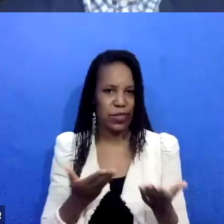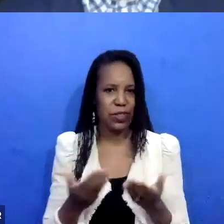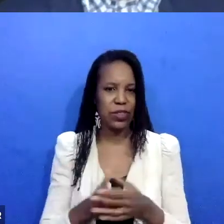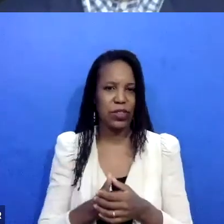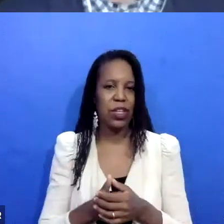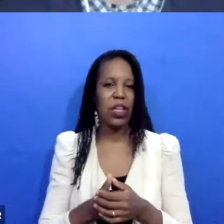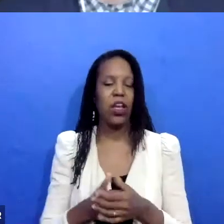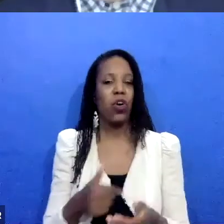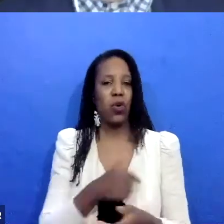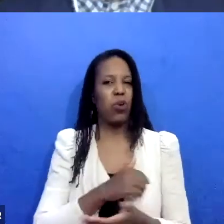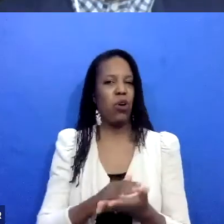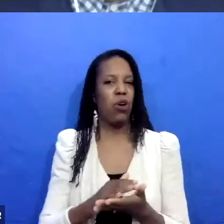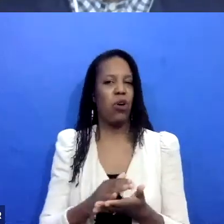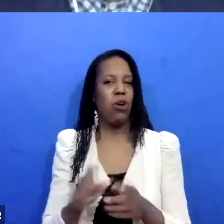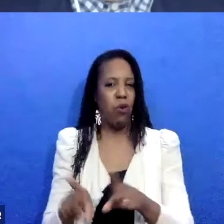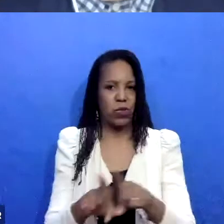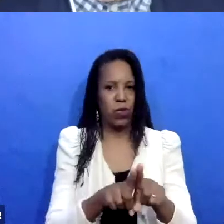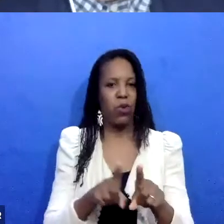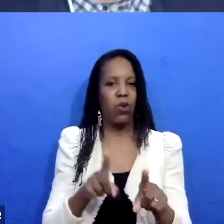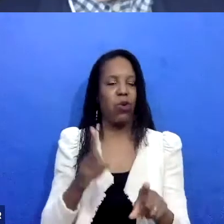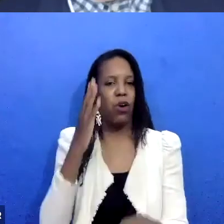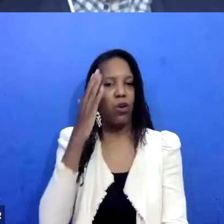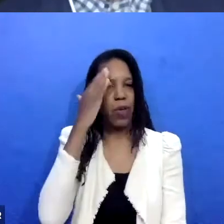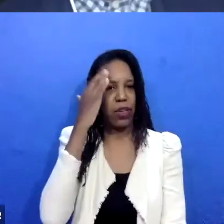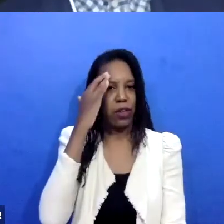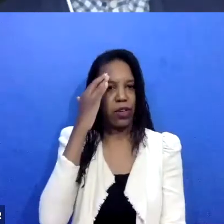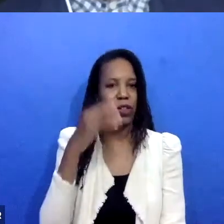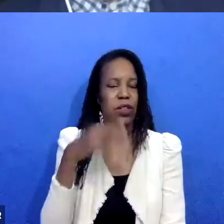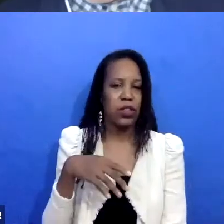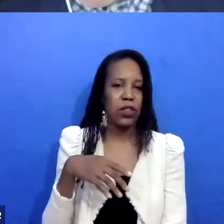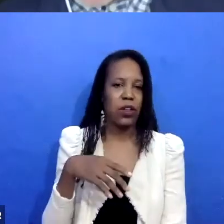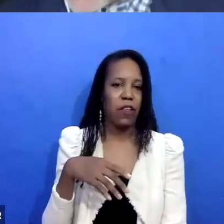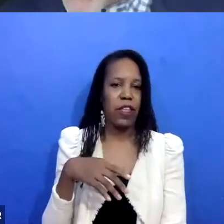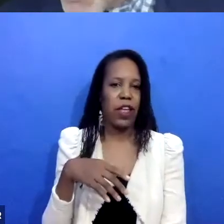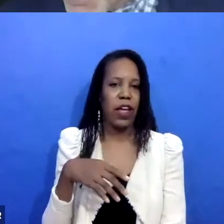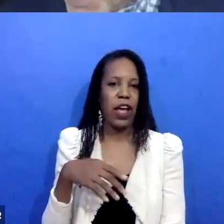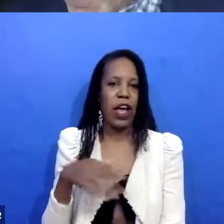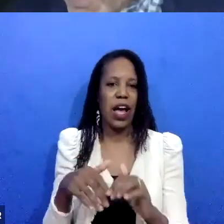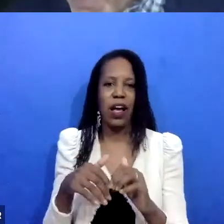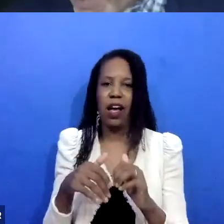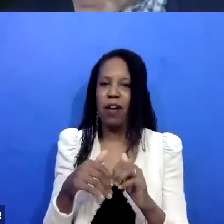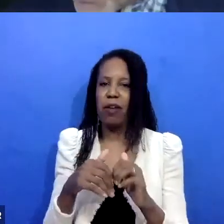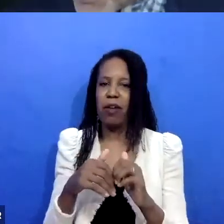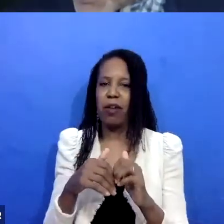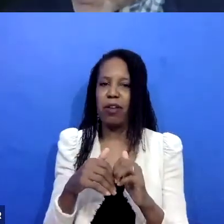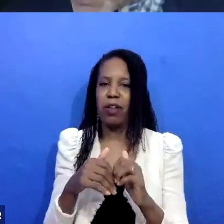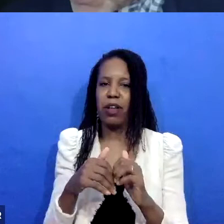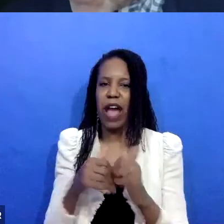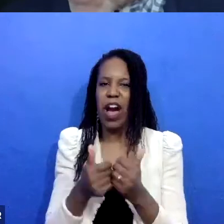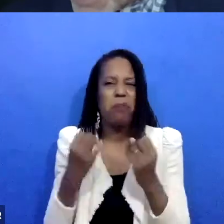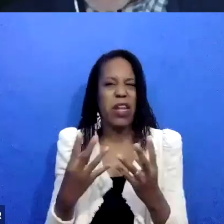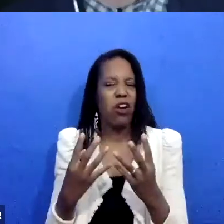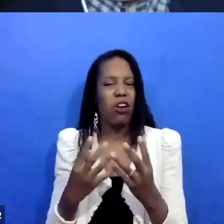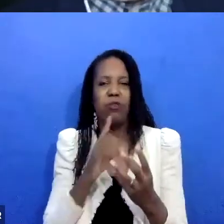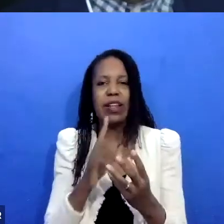heavily programmed a lot of people we're working with are and, uh, you know, people who are, who are